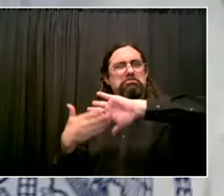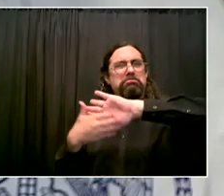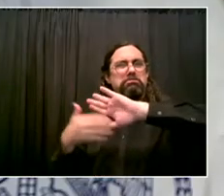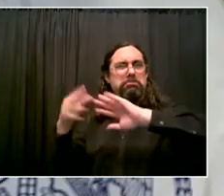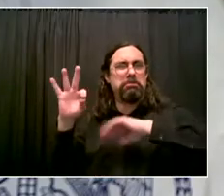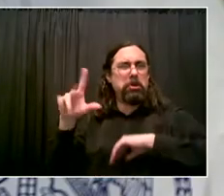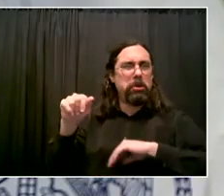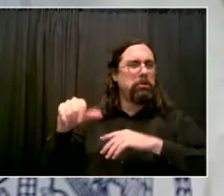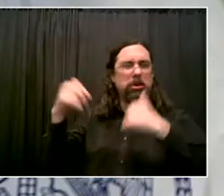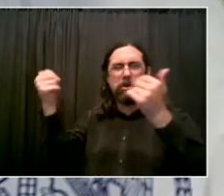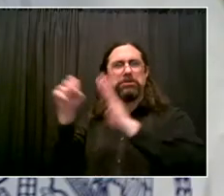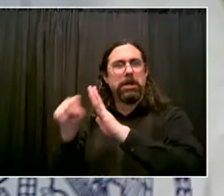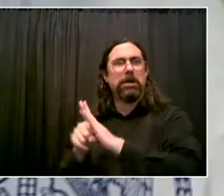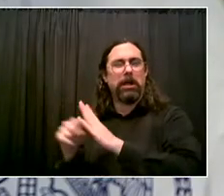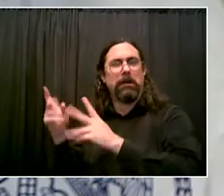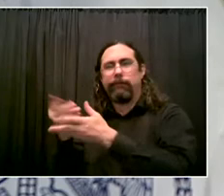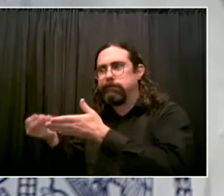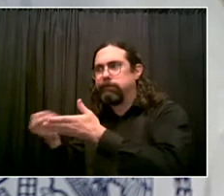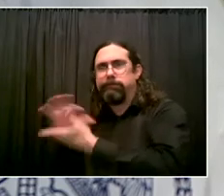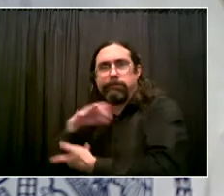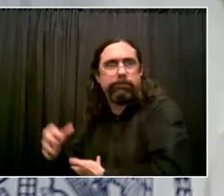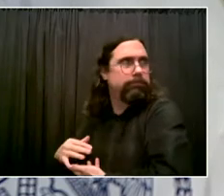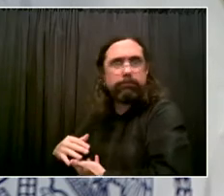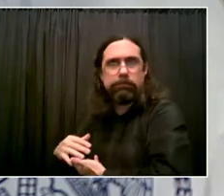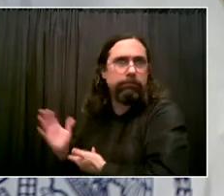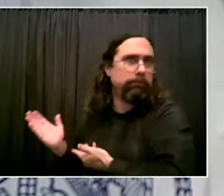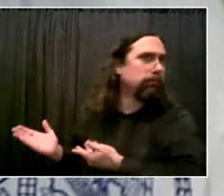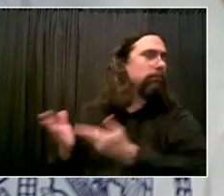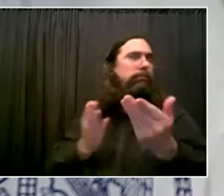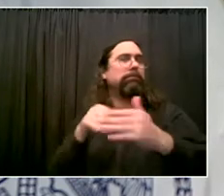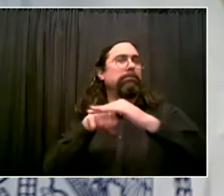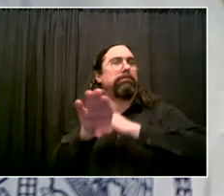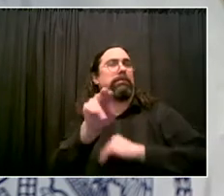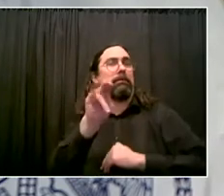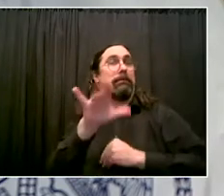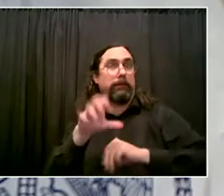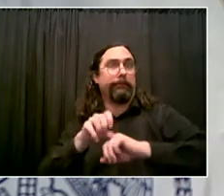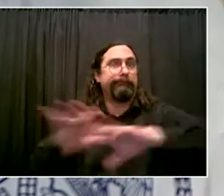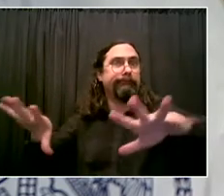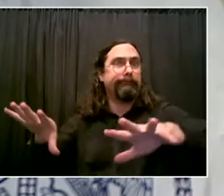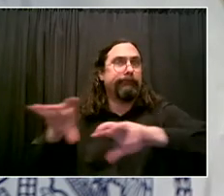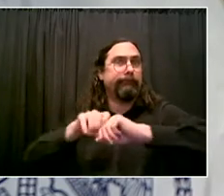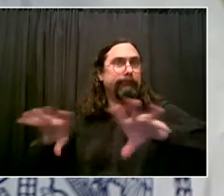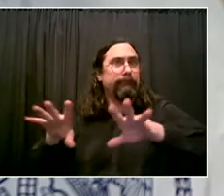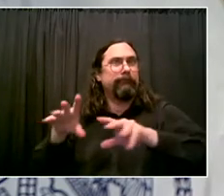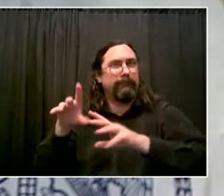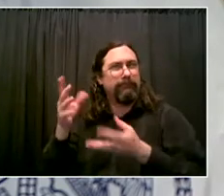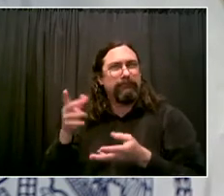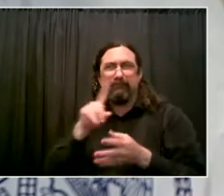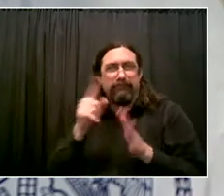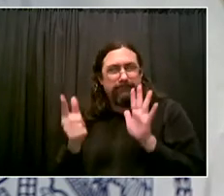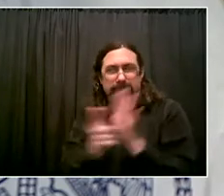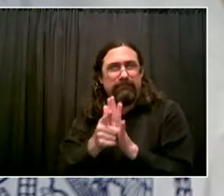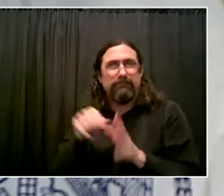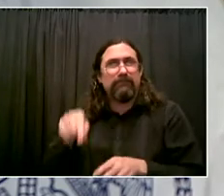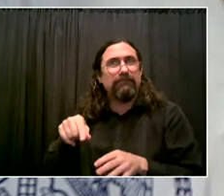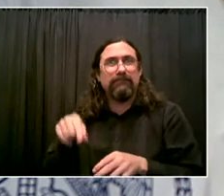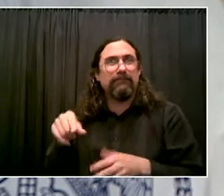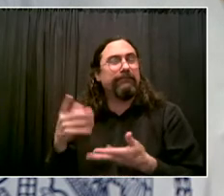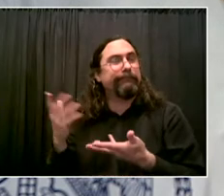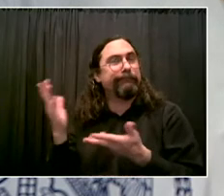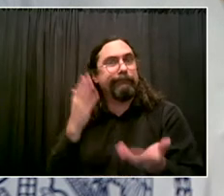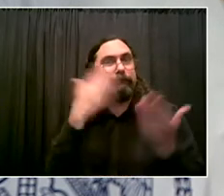lawmakers in Washington to act? We thought it was Newtown. We thought it was so many of these horrible mass killings. Is this the one that might finally